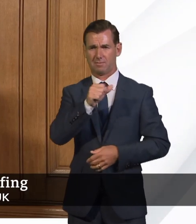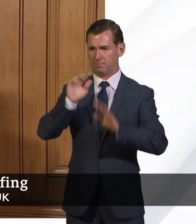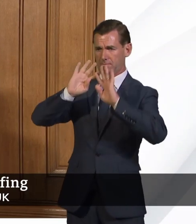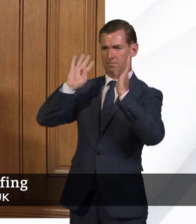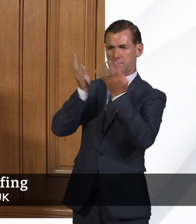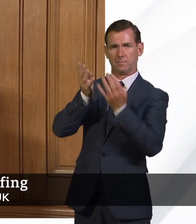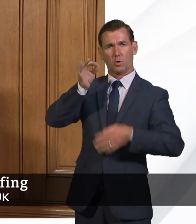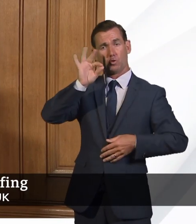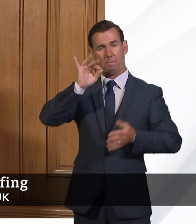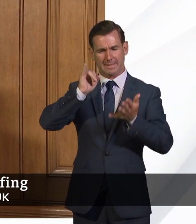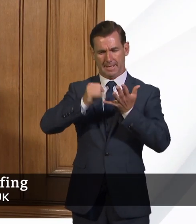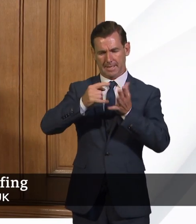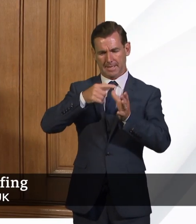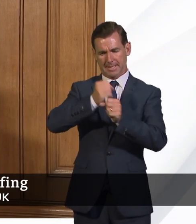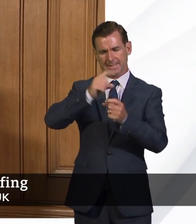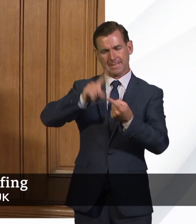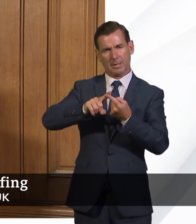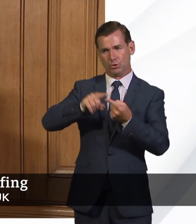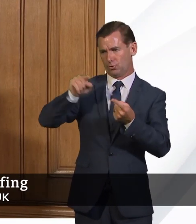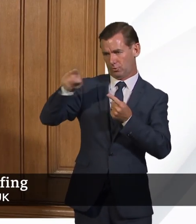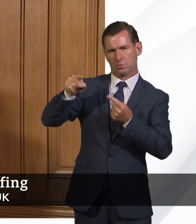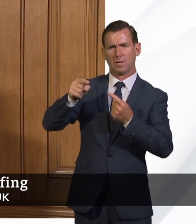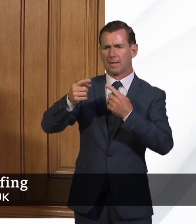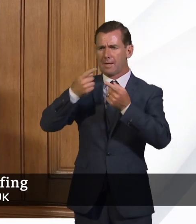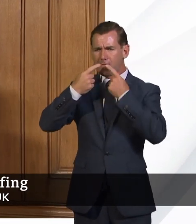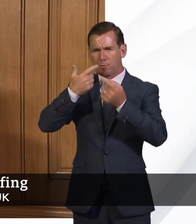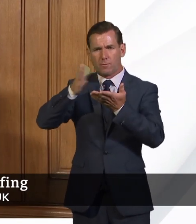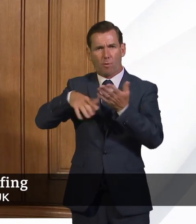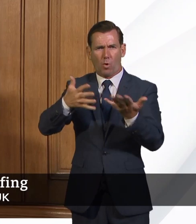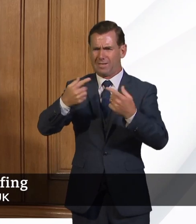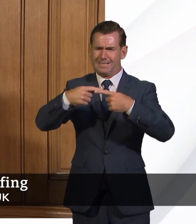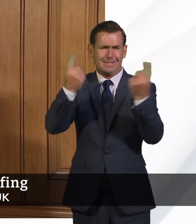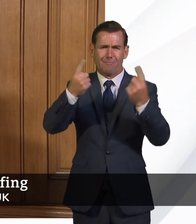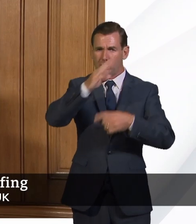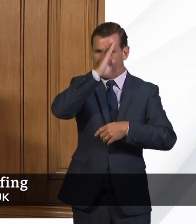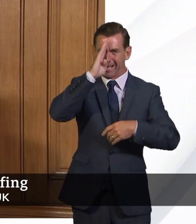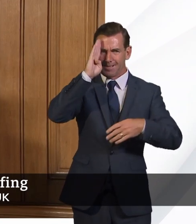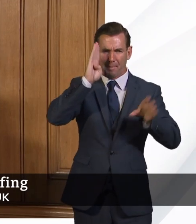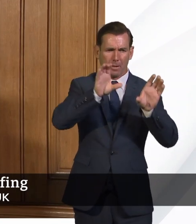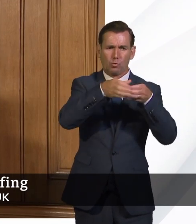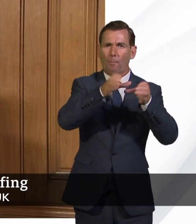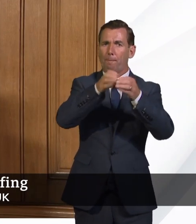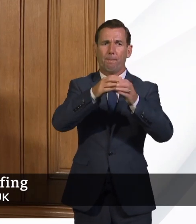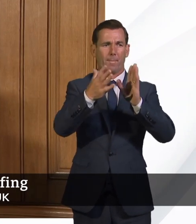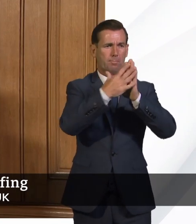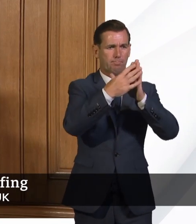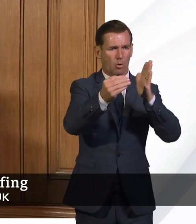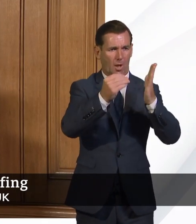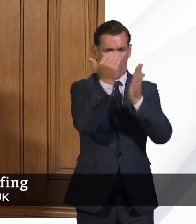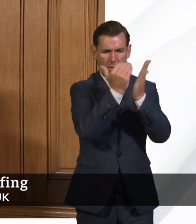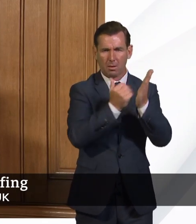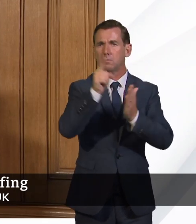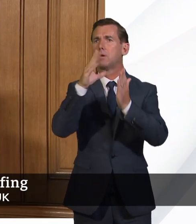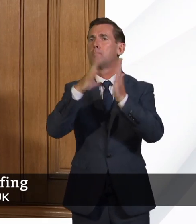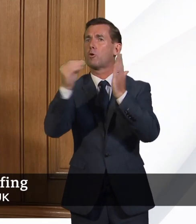group, SPY-M, takes data from a number of different academic groups who do modelling around the R number. And then it